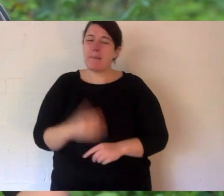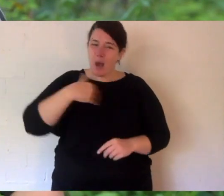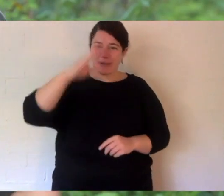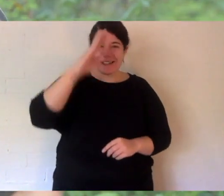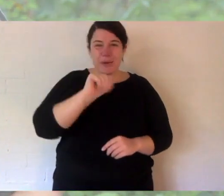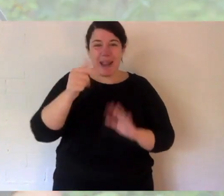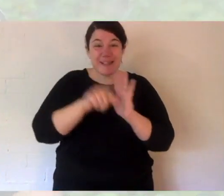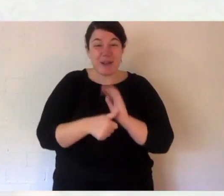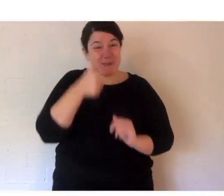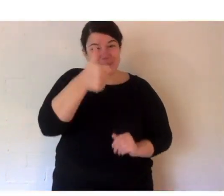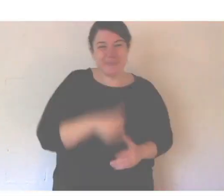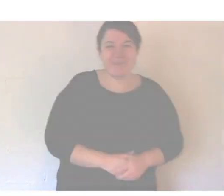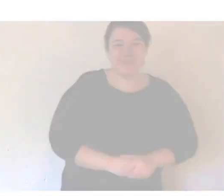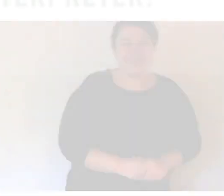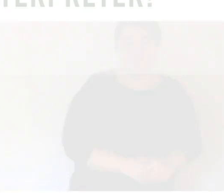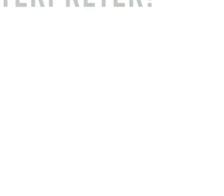next time.